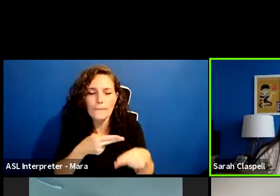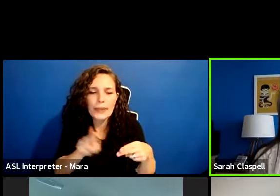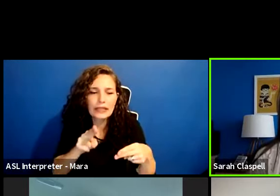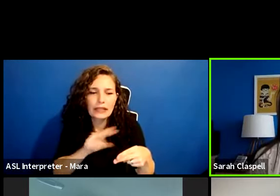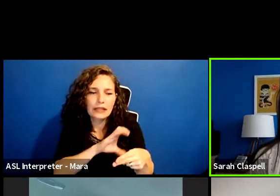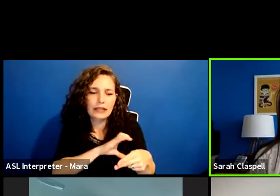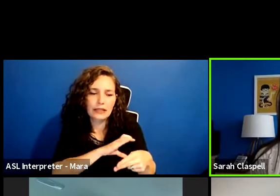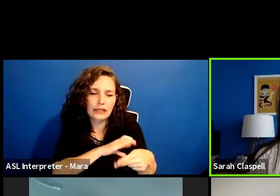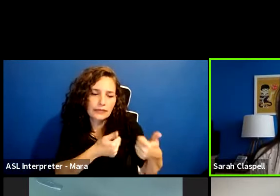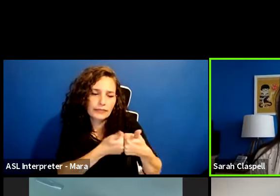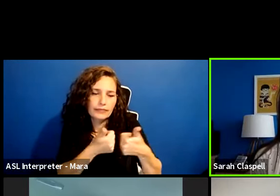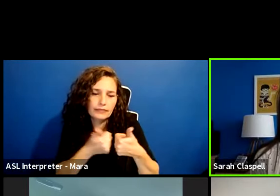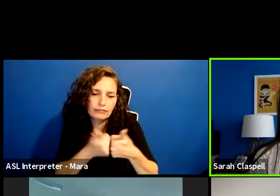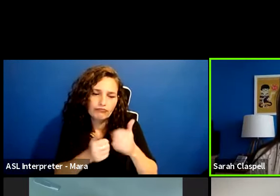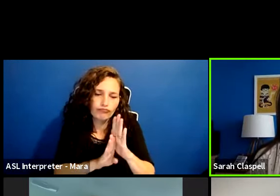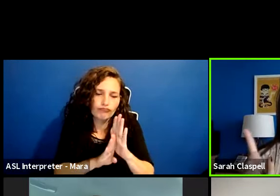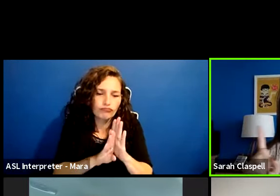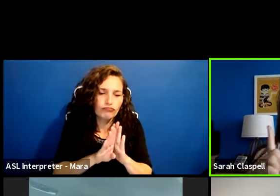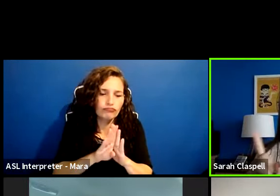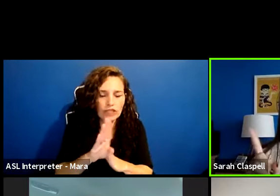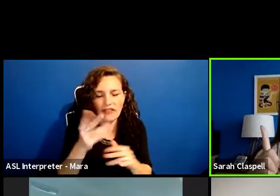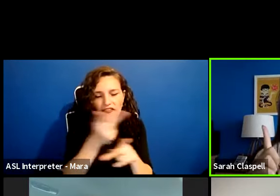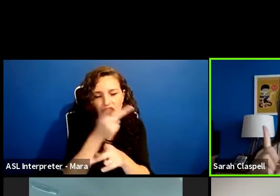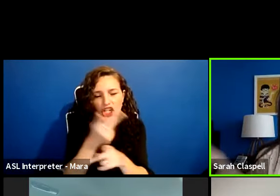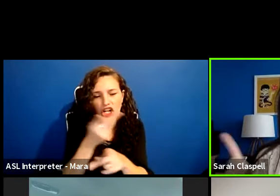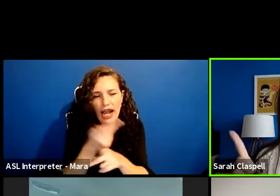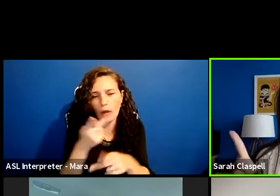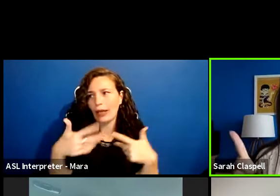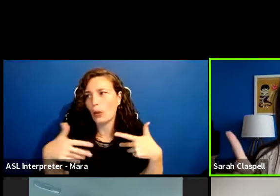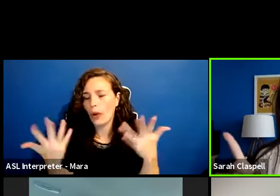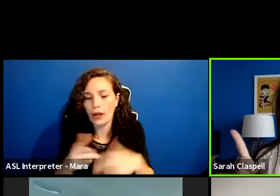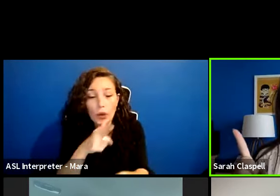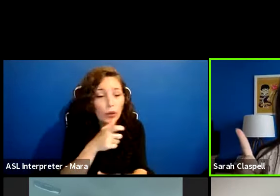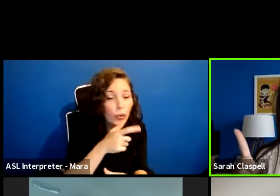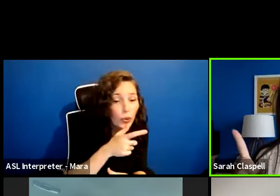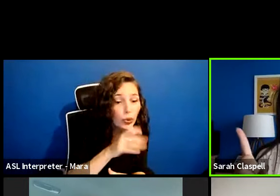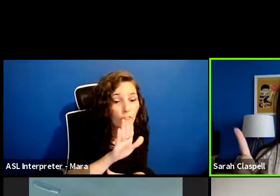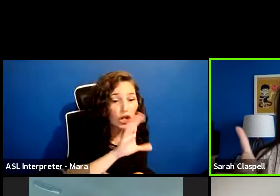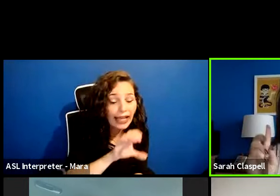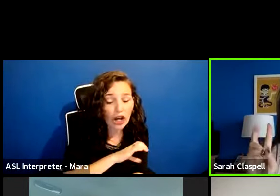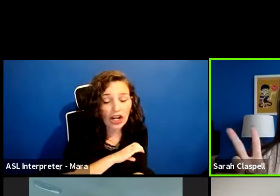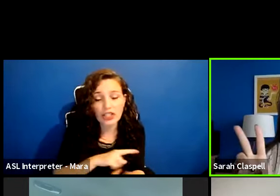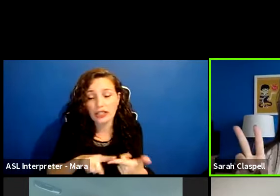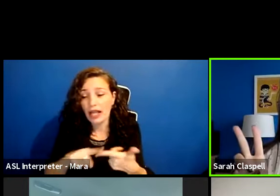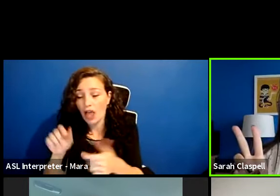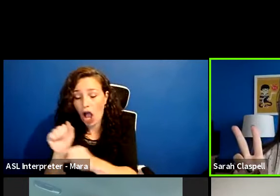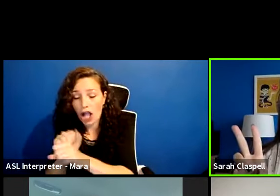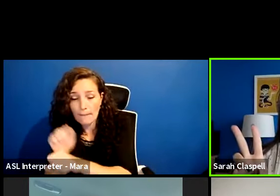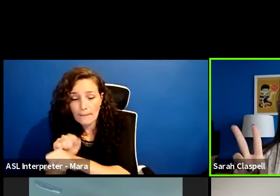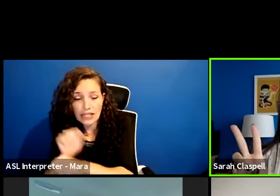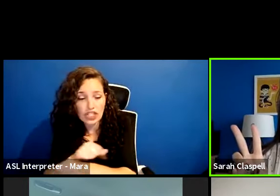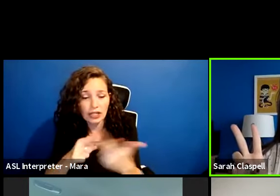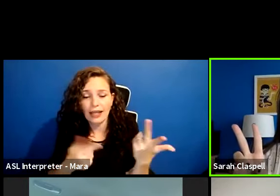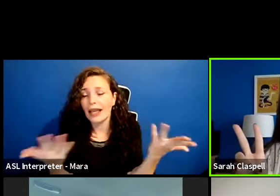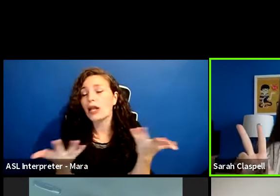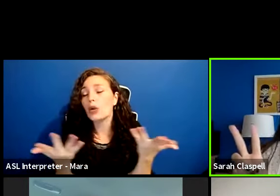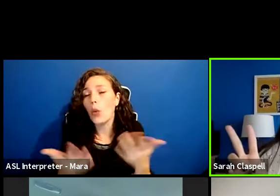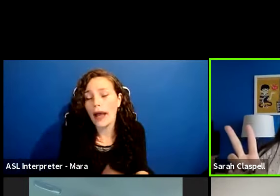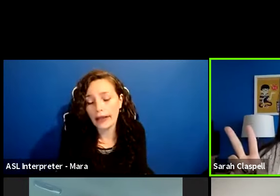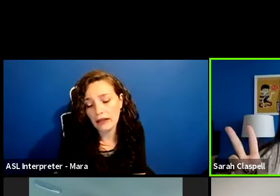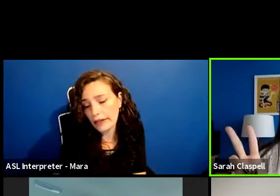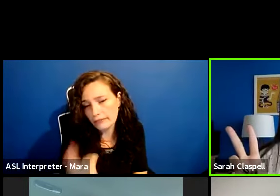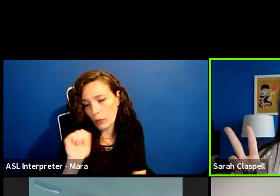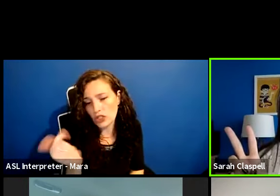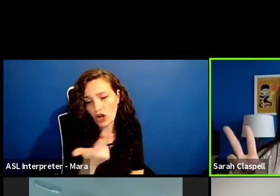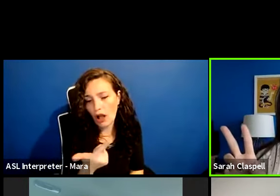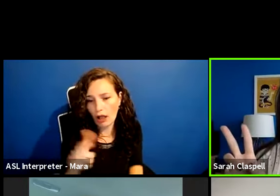game building things. We're figuring out what, who your character is, your, your occupation and what, what you're